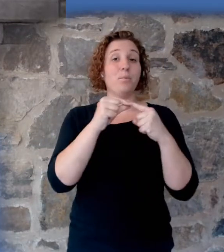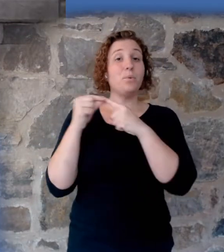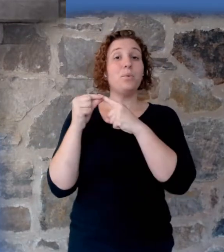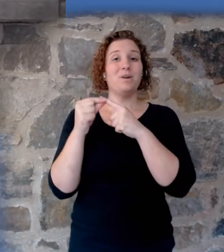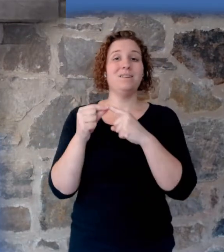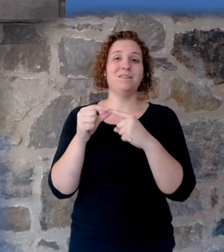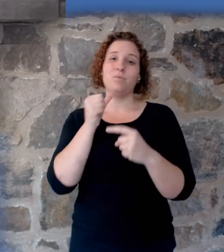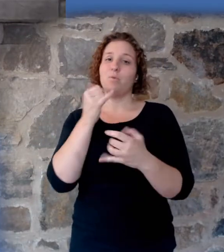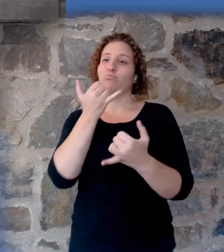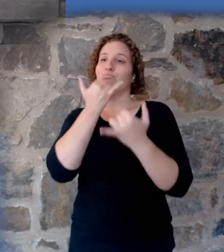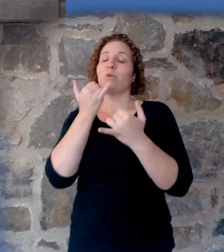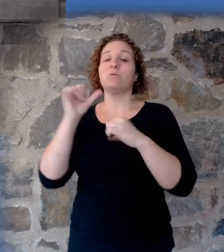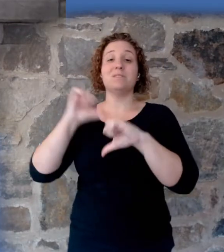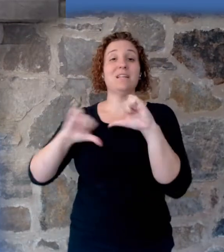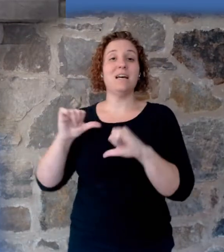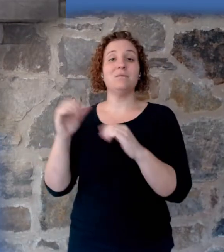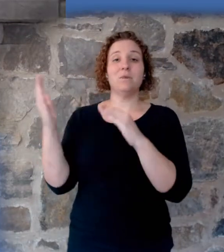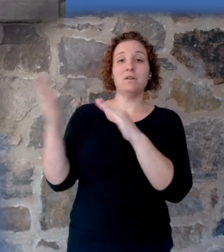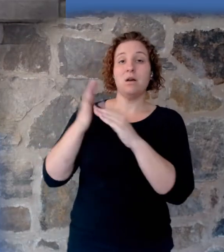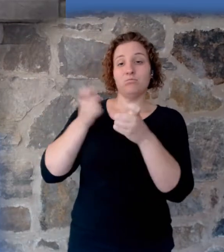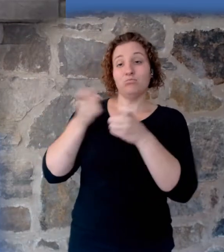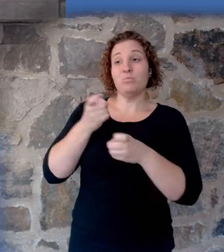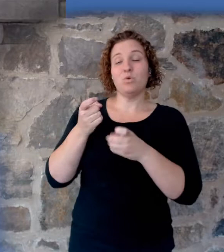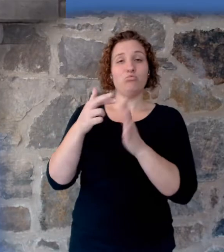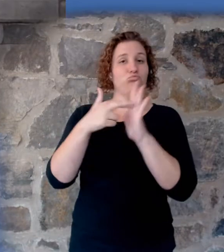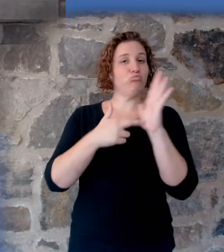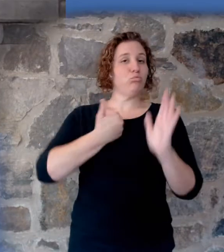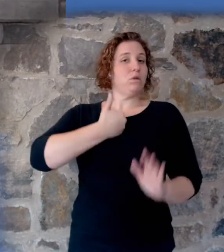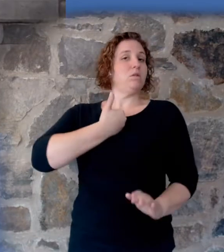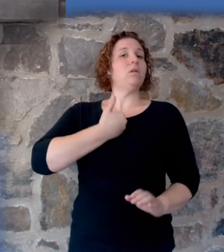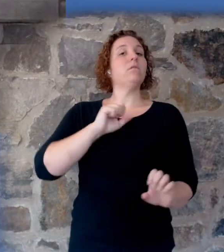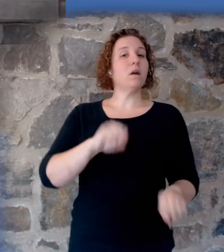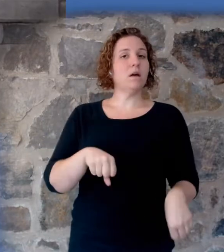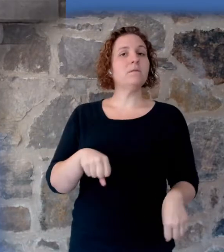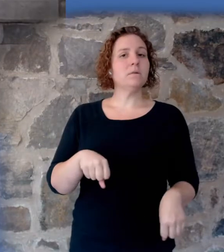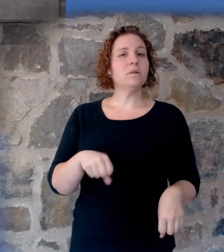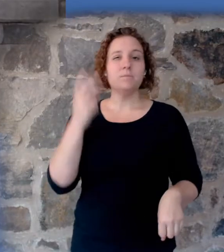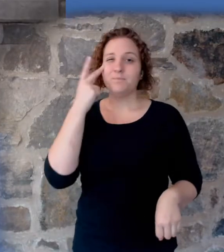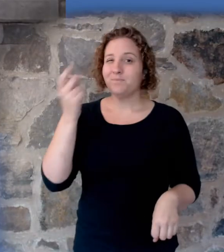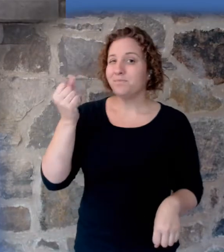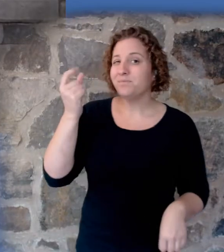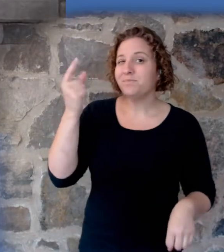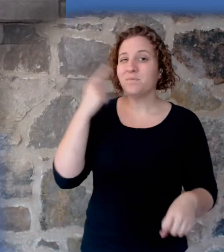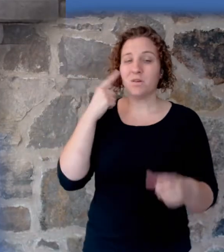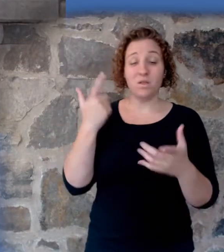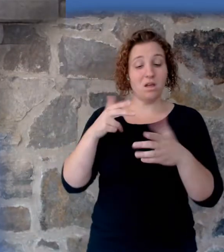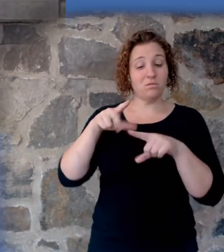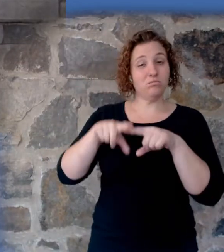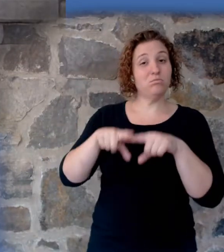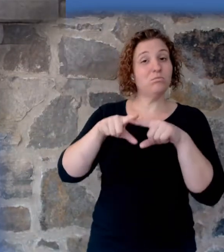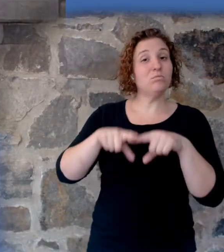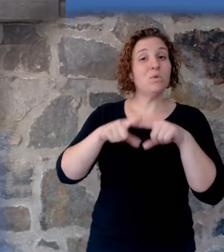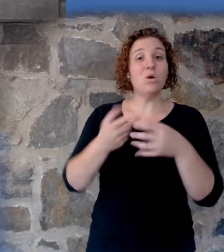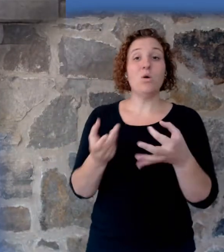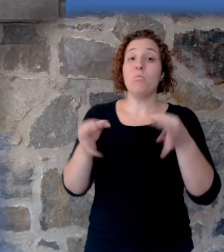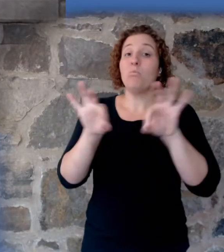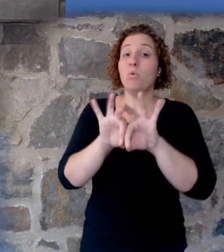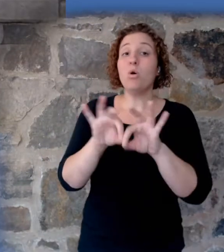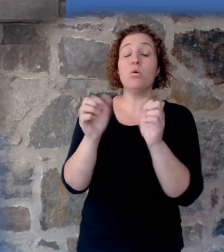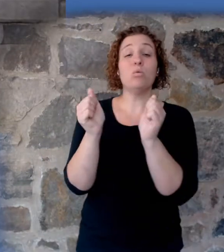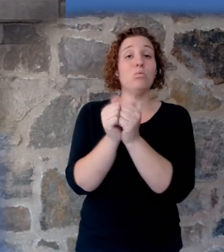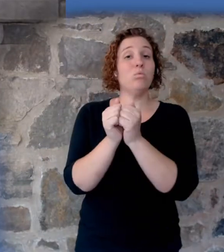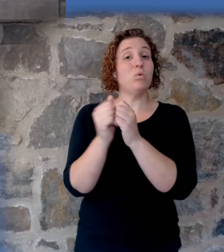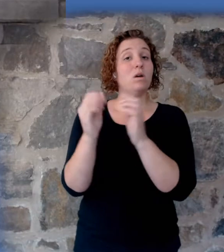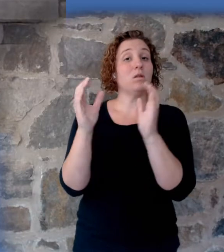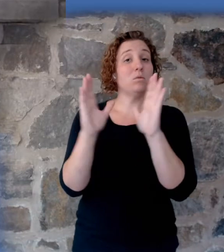no final authority and you make your own rules. These are the things that hang in the balance with this book. And so chapter